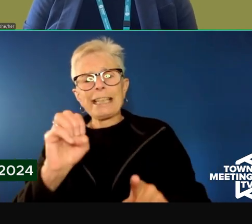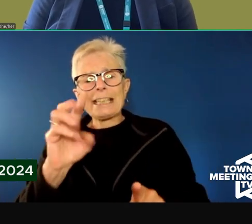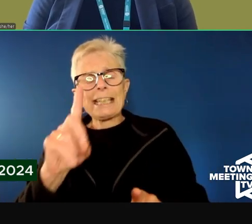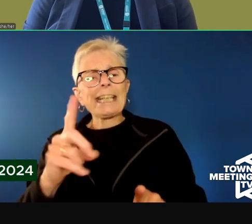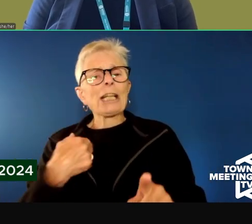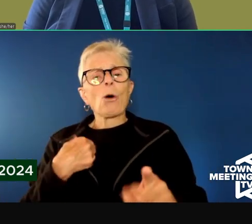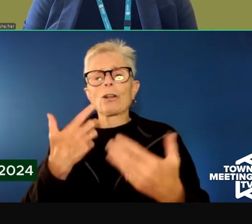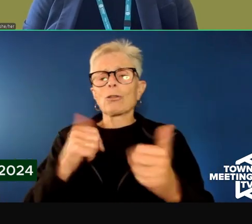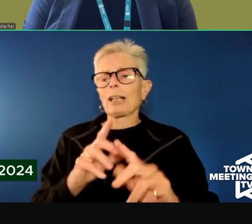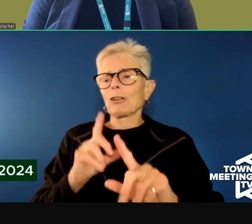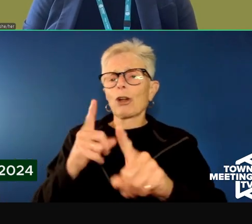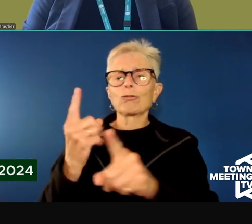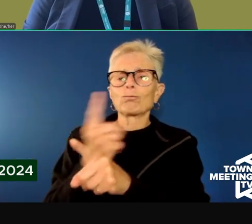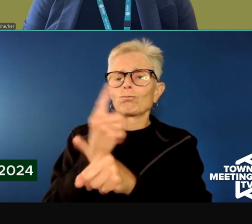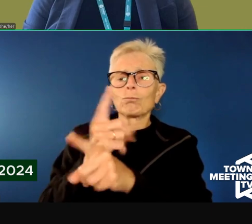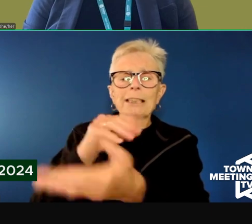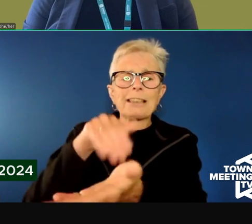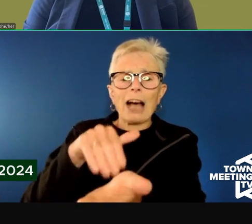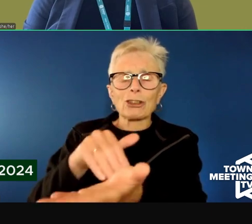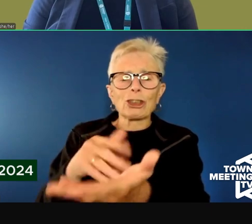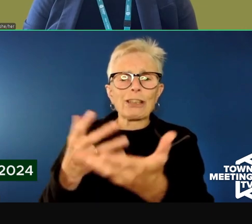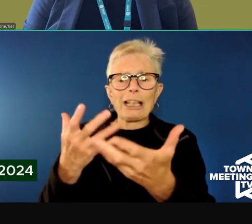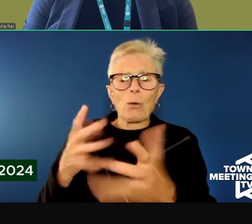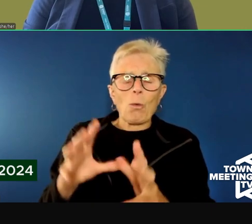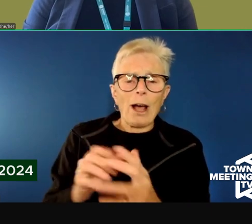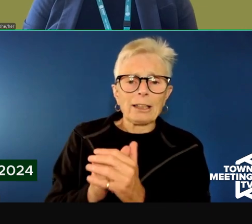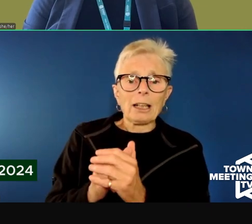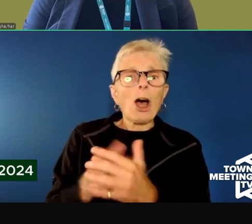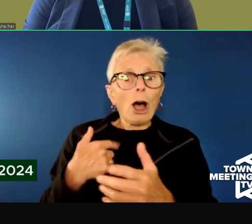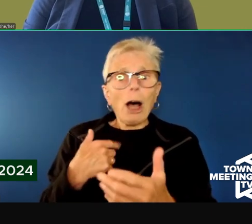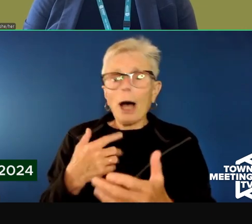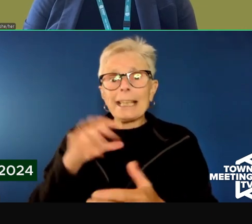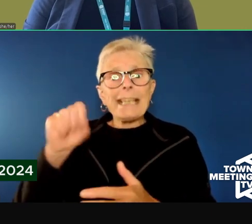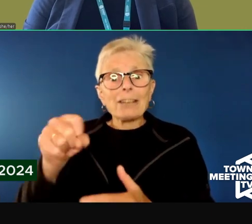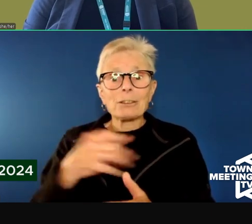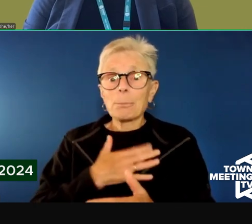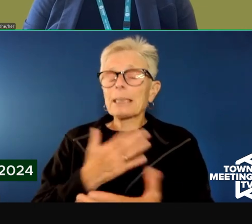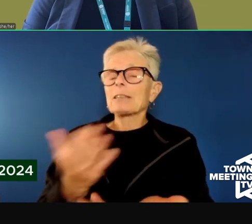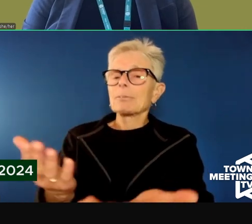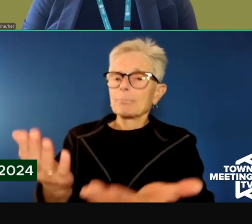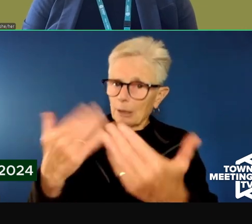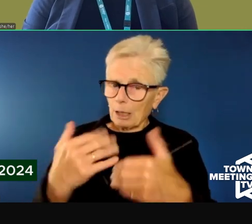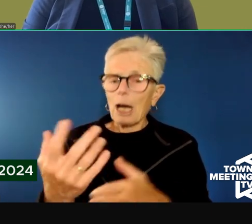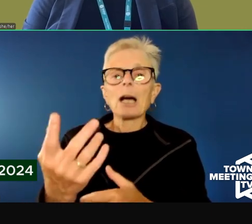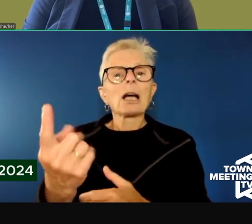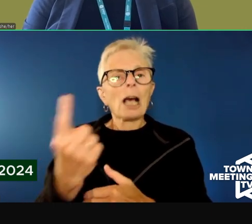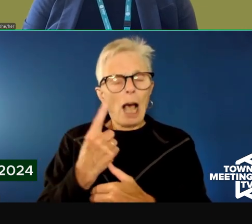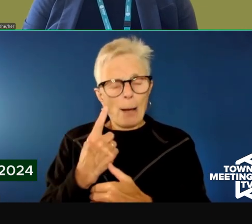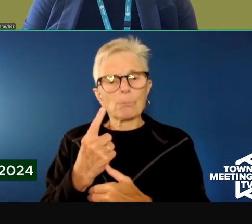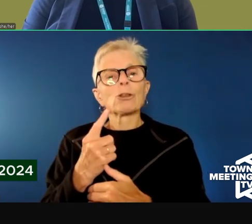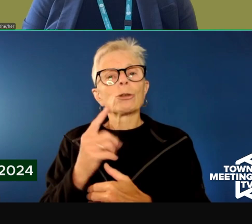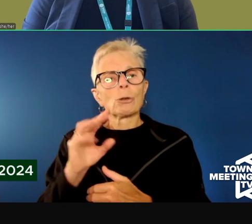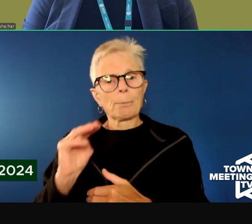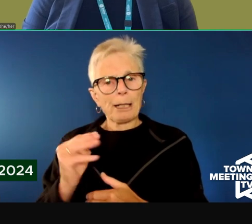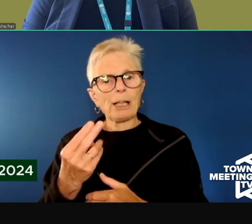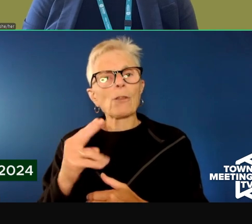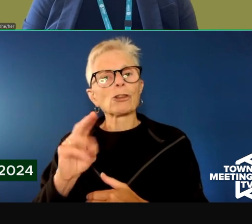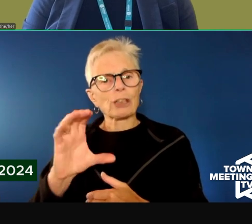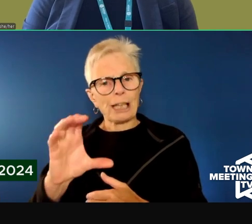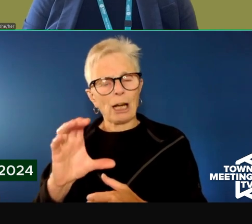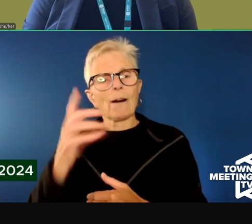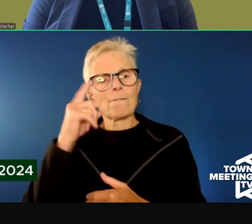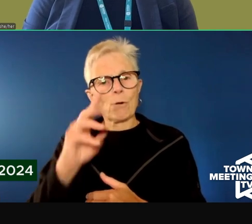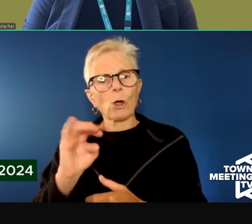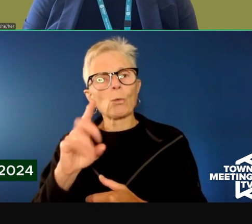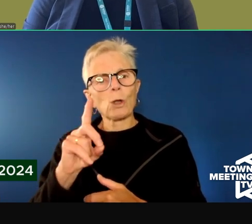of medical treatment for their wound. And we absolutely want them to come to mental health urgent care for wound treatment. The registered